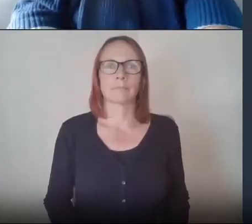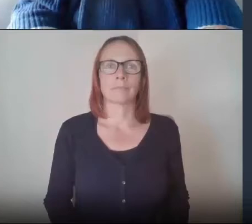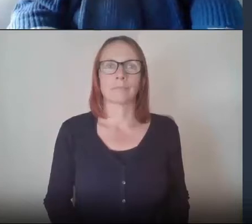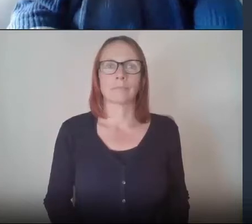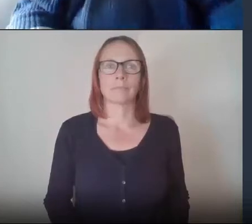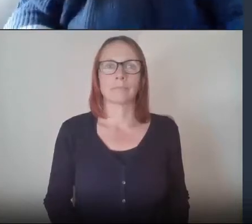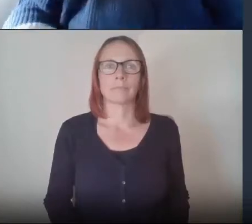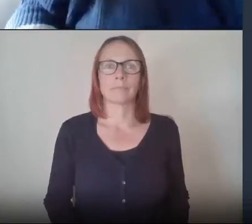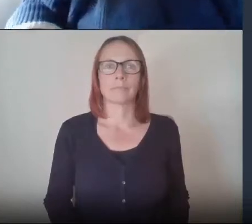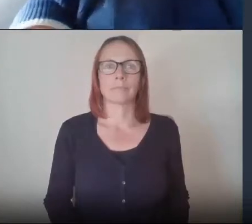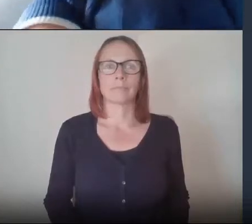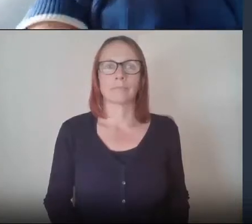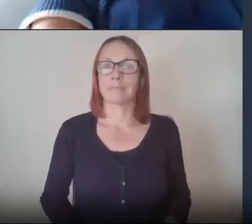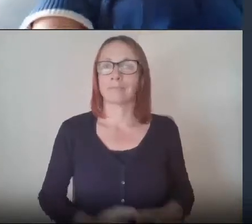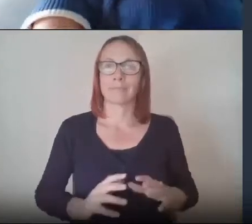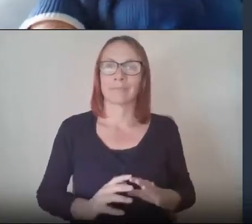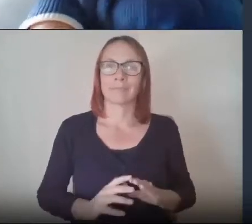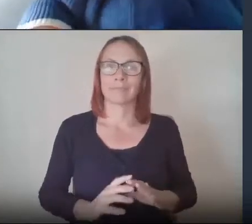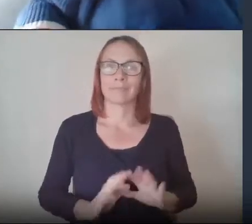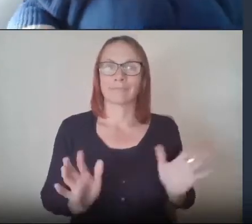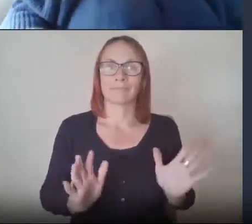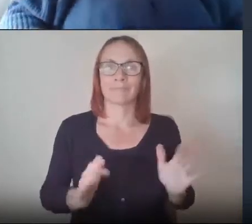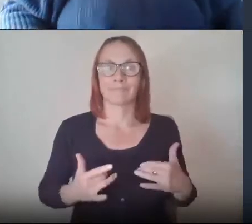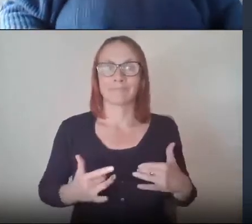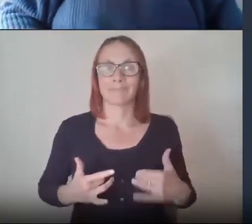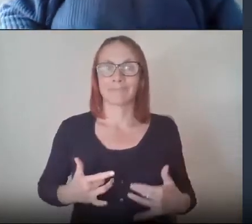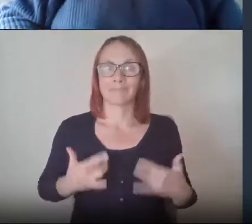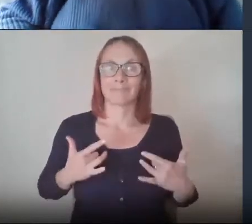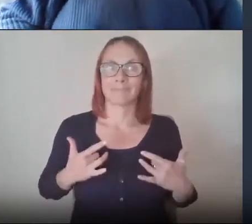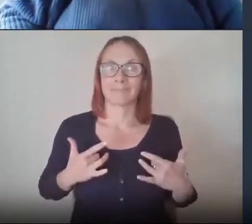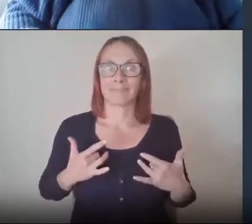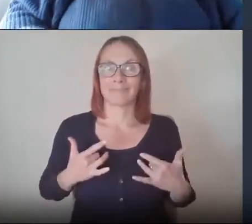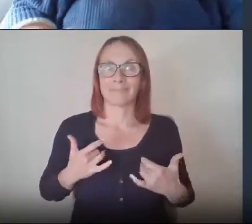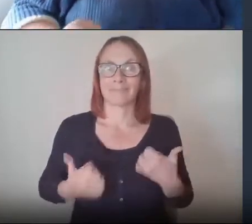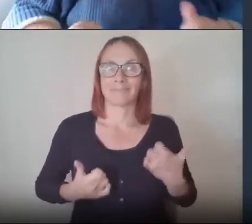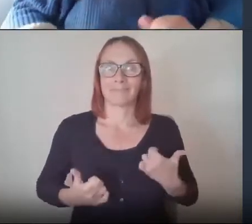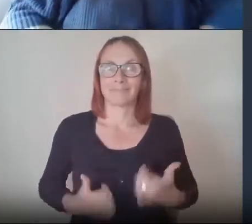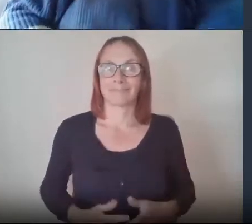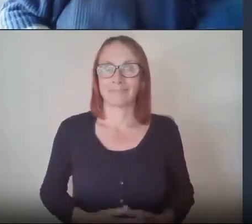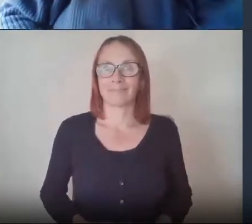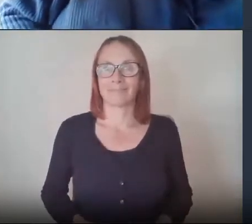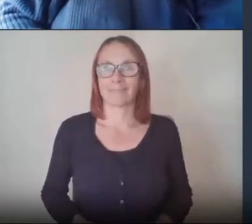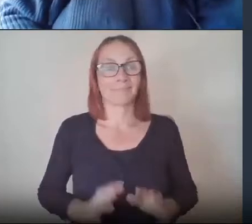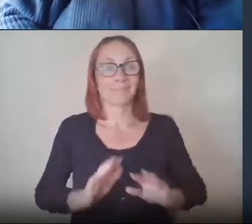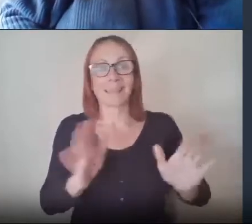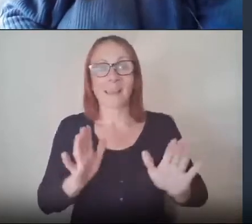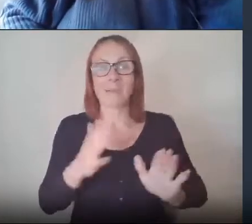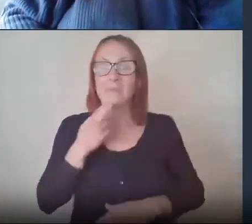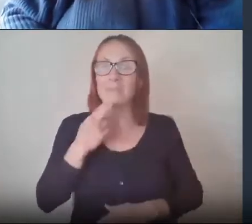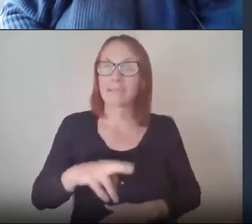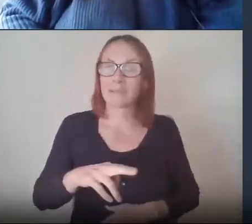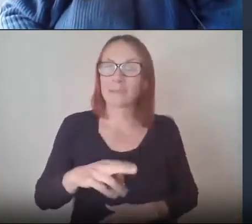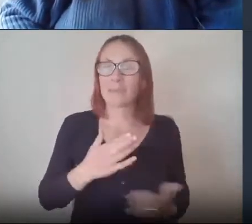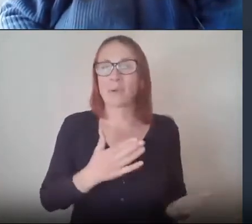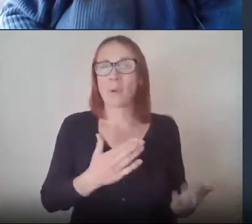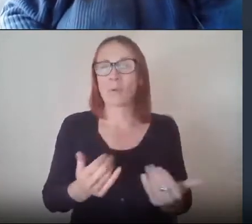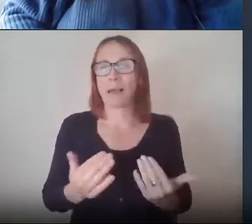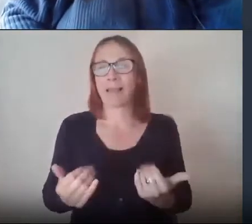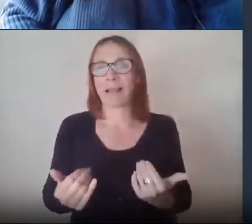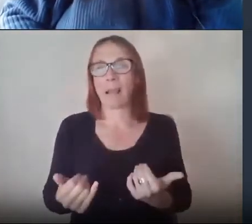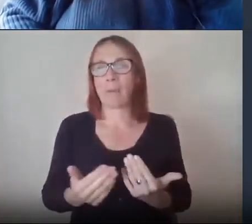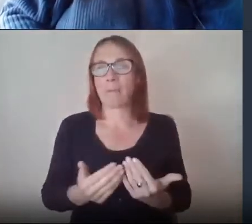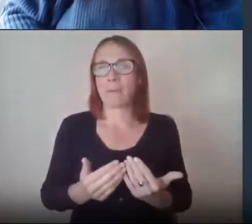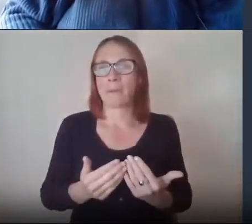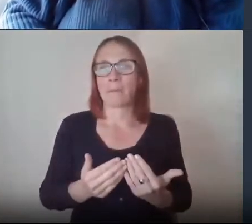hey we're live excellent right good afternoon and welcome to another let's start